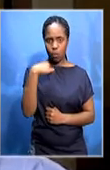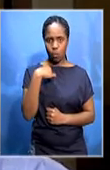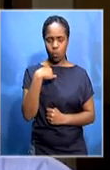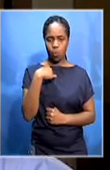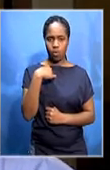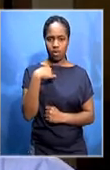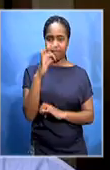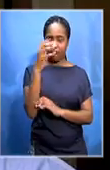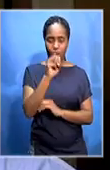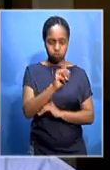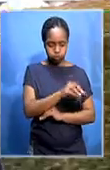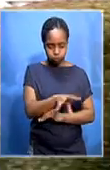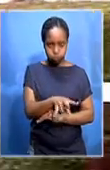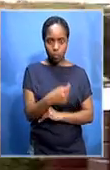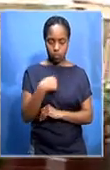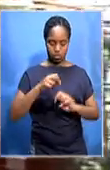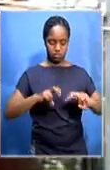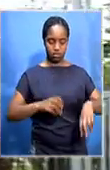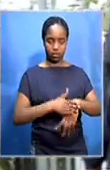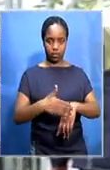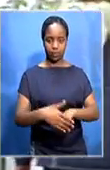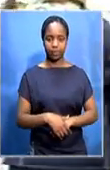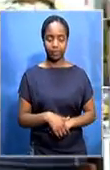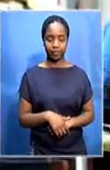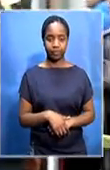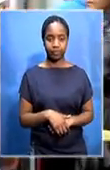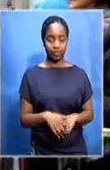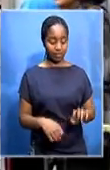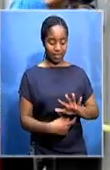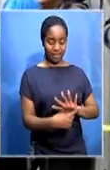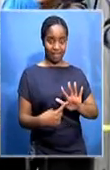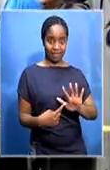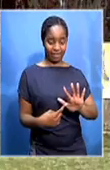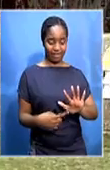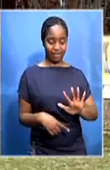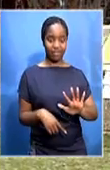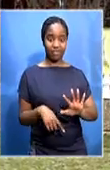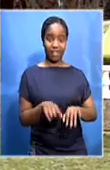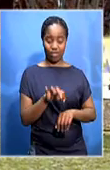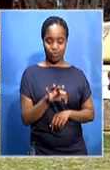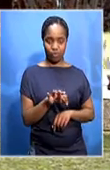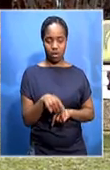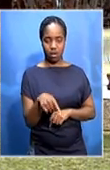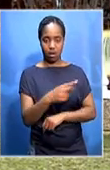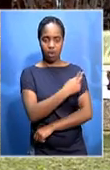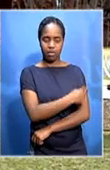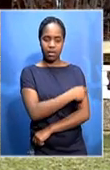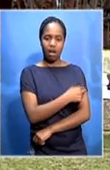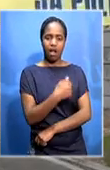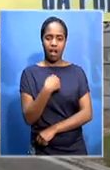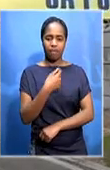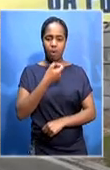they will be investigating this further. The three survivors have been taken to Kreteskir, Victoria and Red Cross hospitals for treatment.